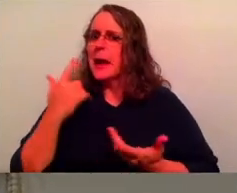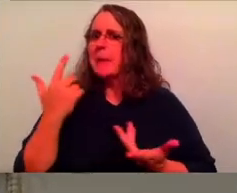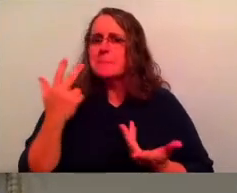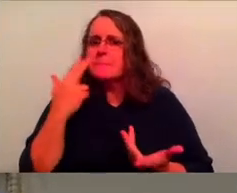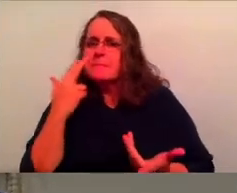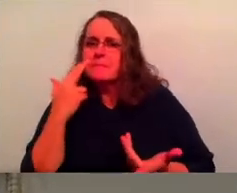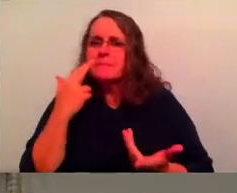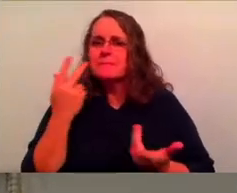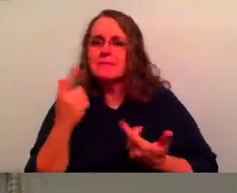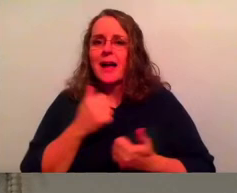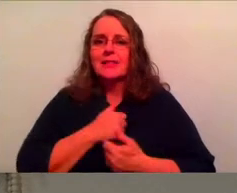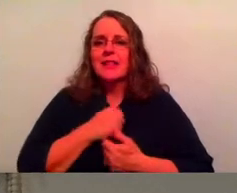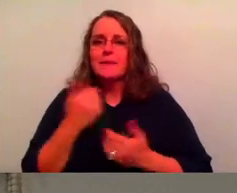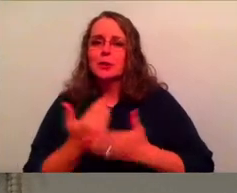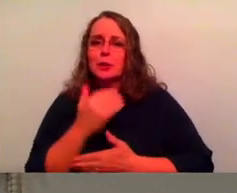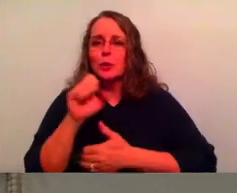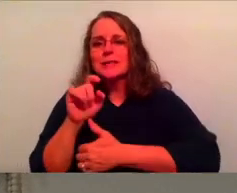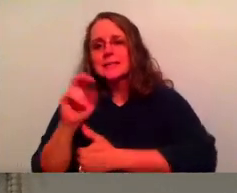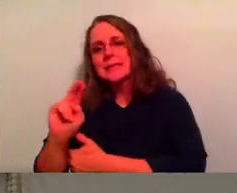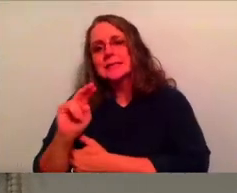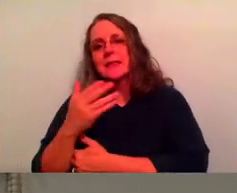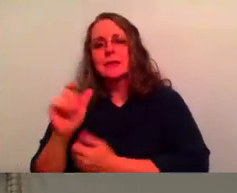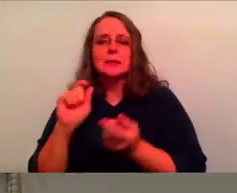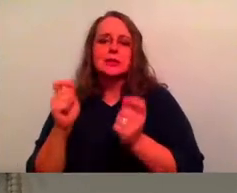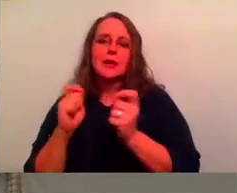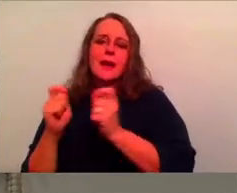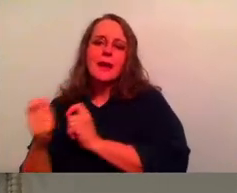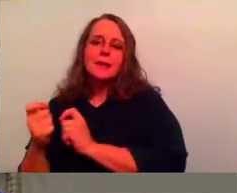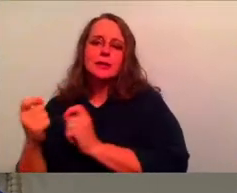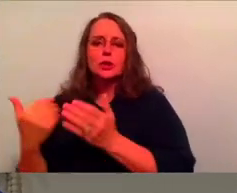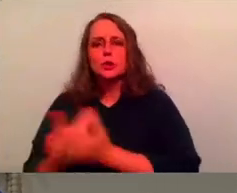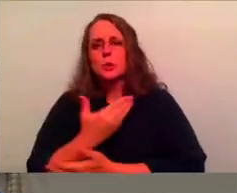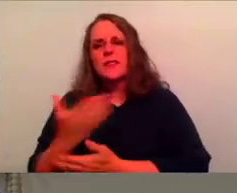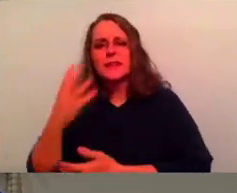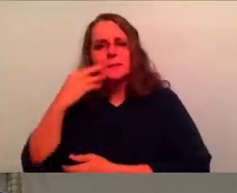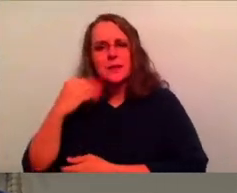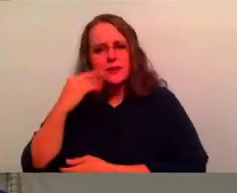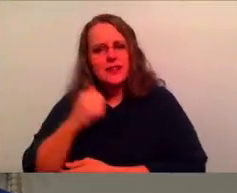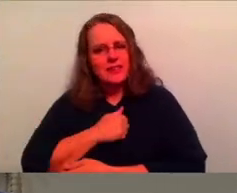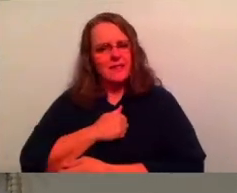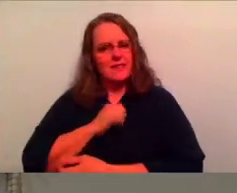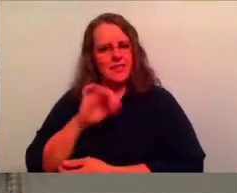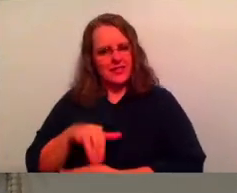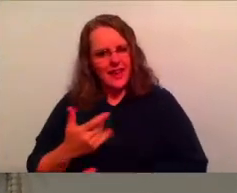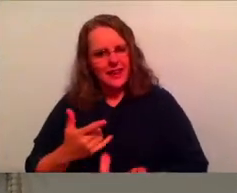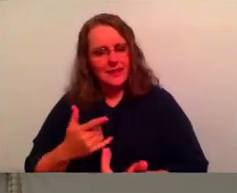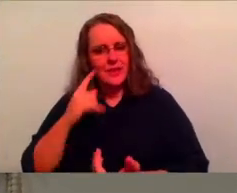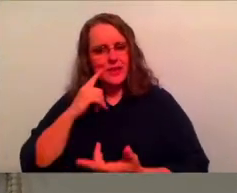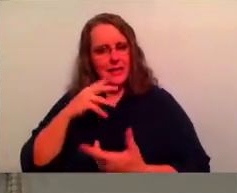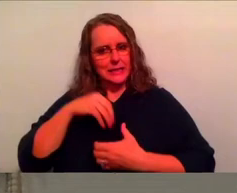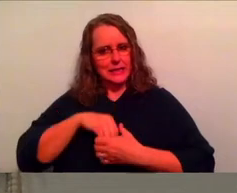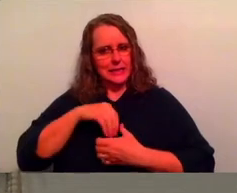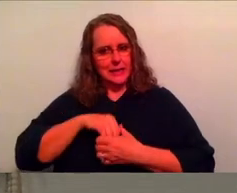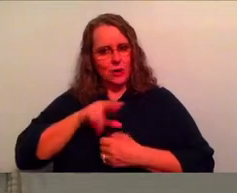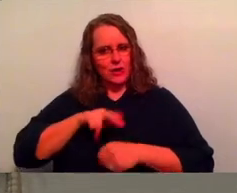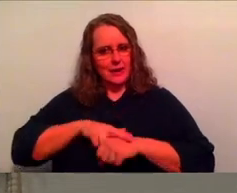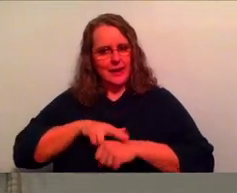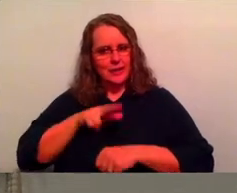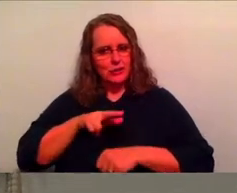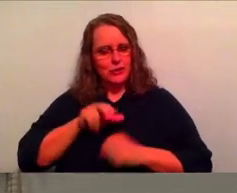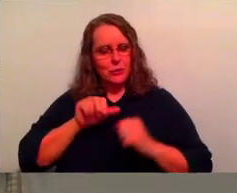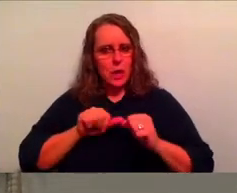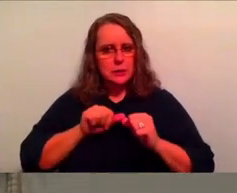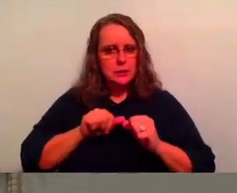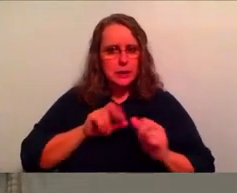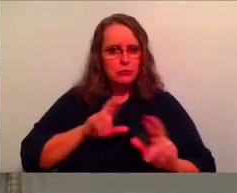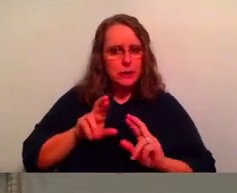when things change, I love new seasons. I love experiencing new things. I kind of, I think it's kind of built into our nature as human beings is we're, we're constantly ready or looking